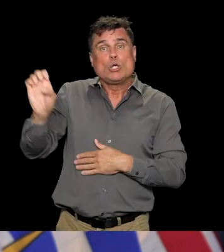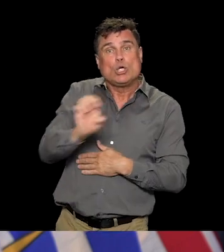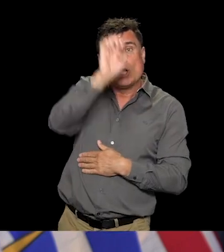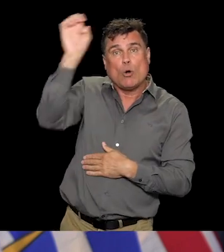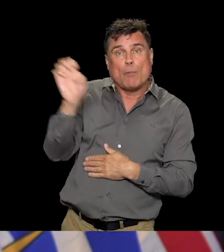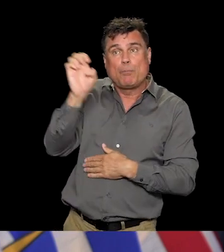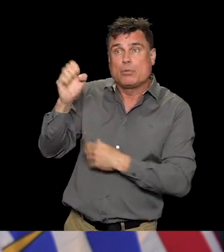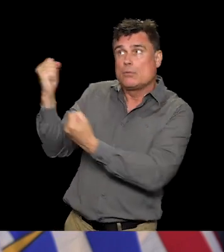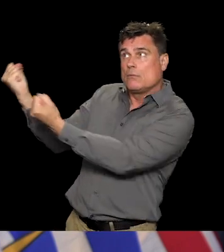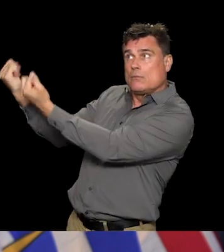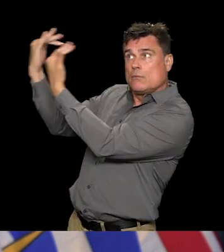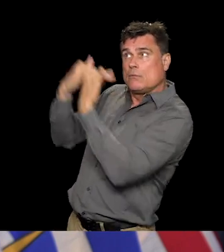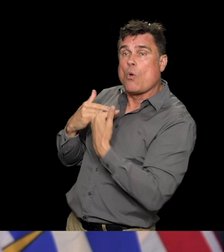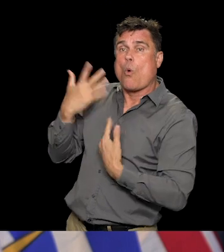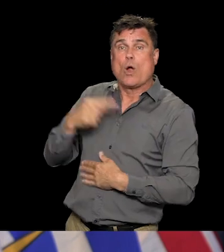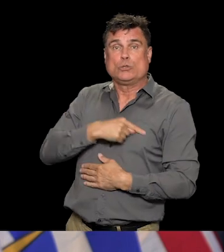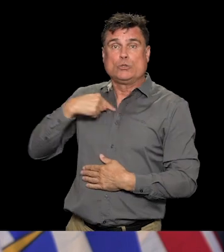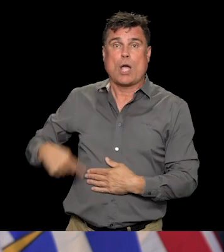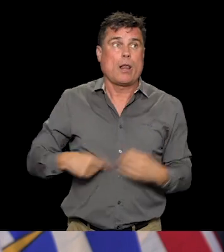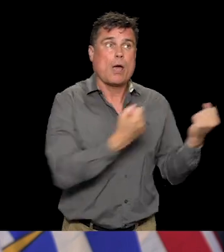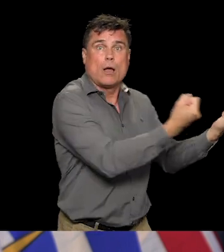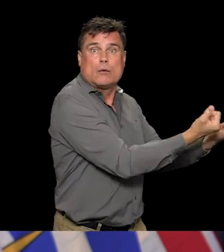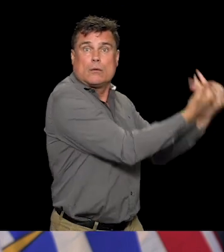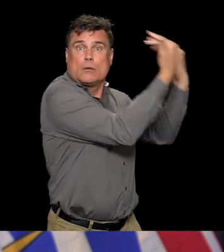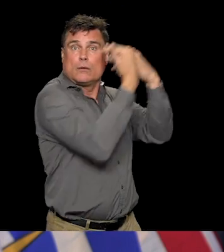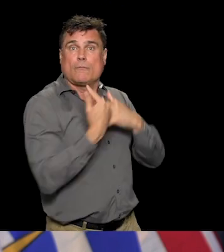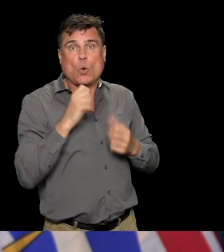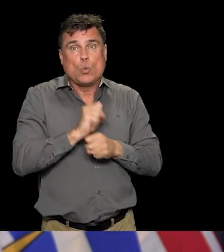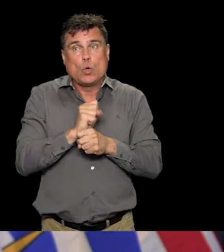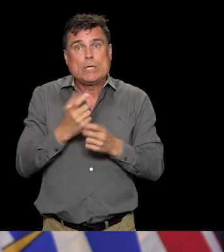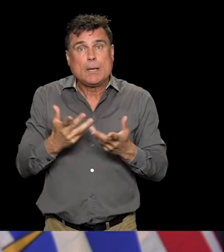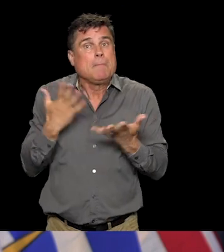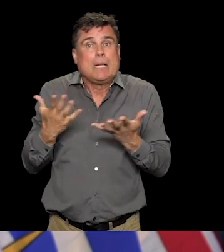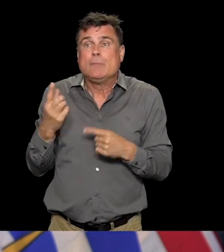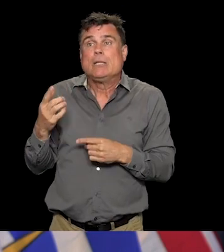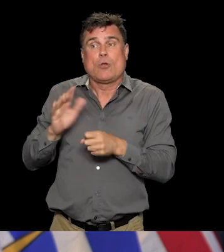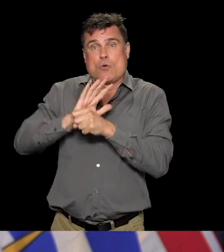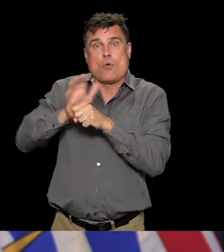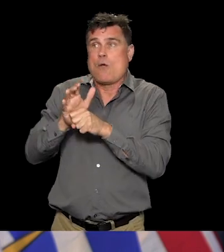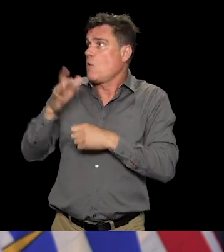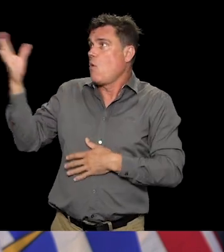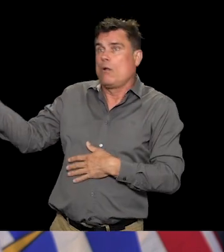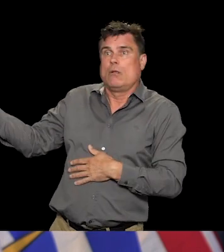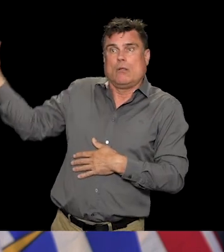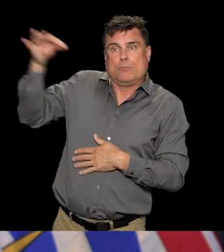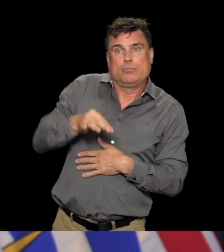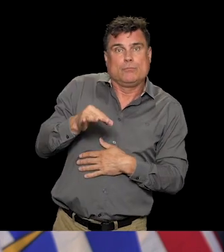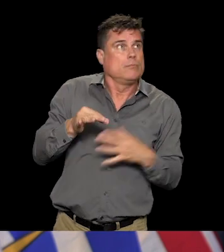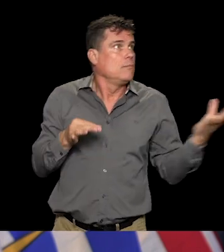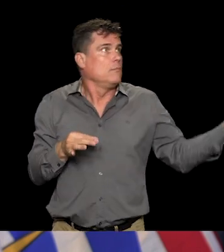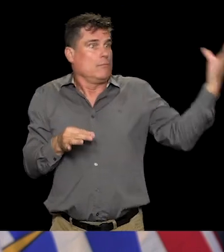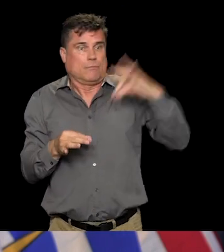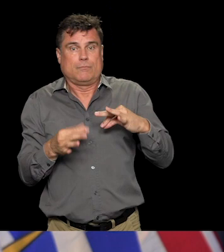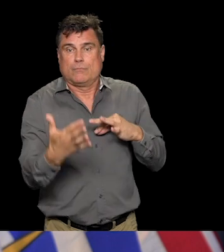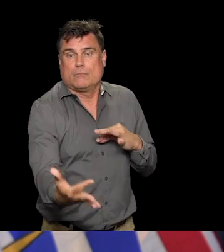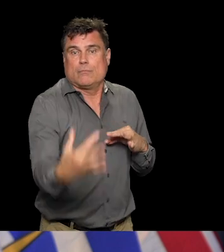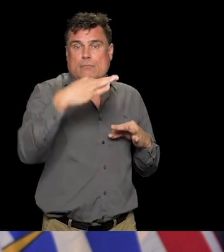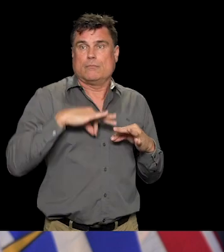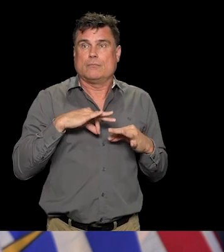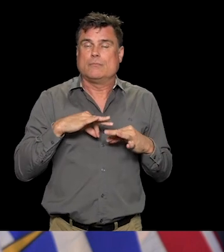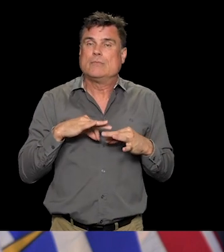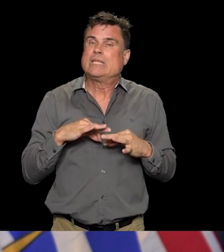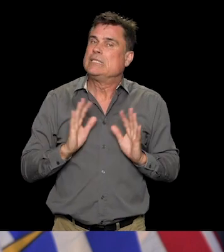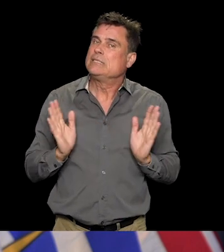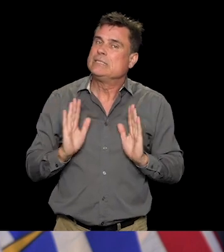their risk with them. So we need to ensure that we continue. And right now, there's still a quarantine order federally. And there's a provincial order that people